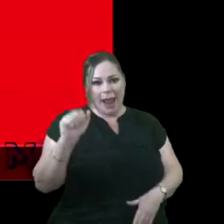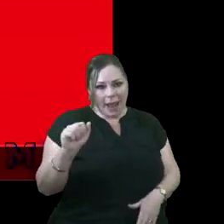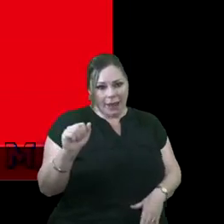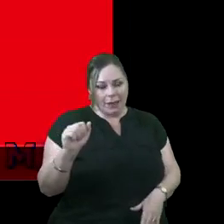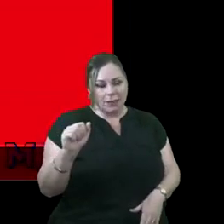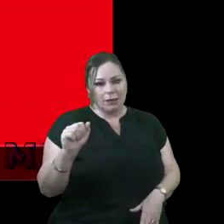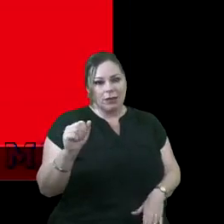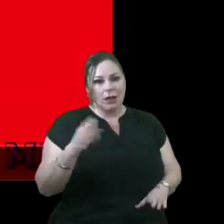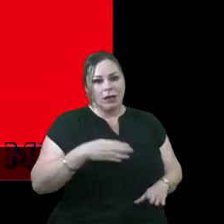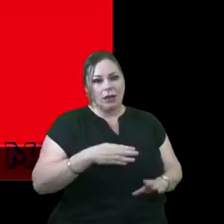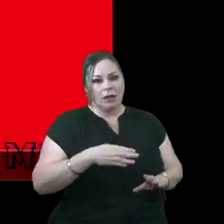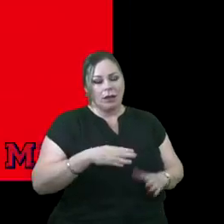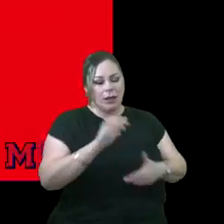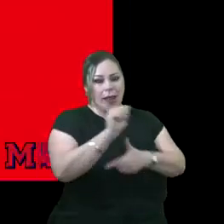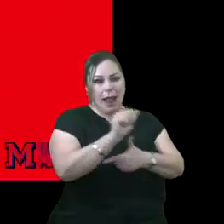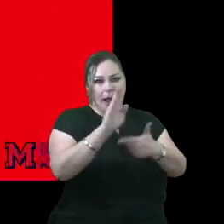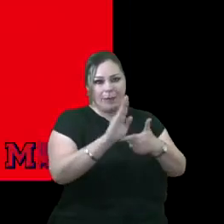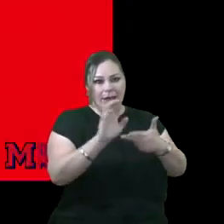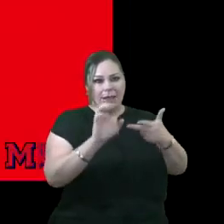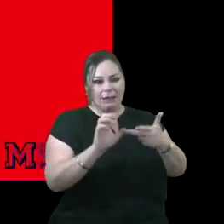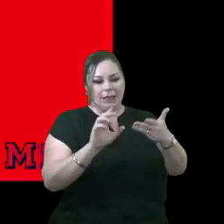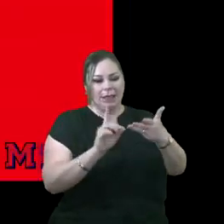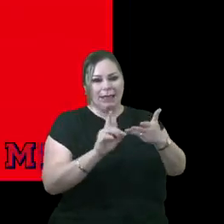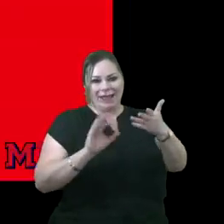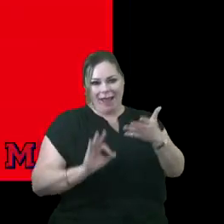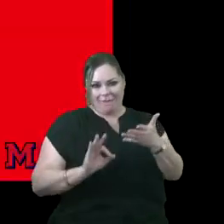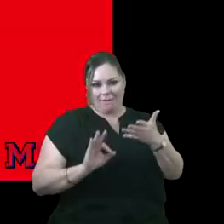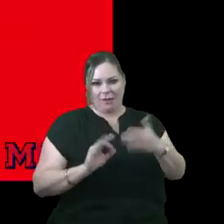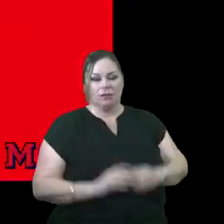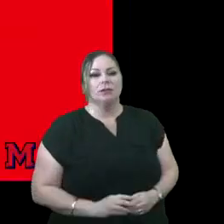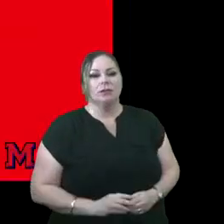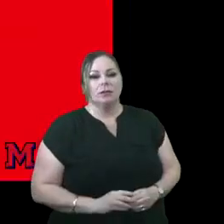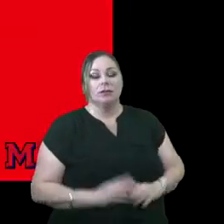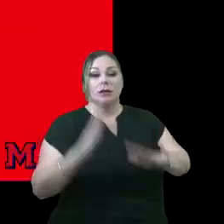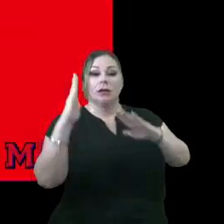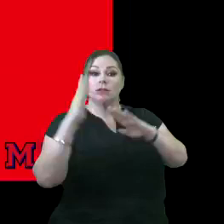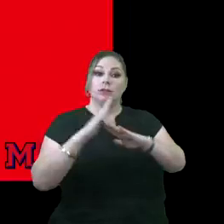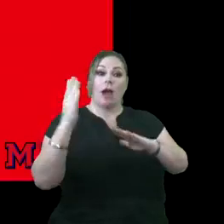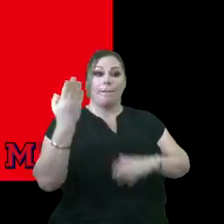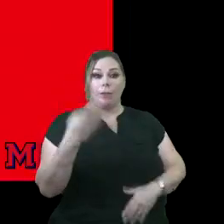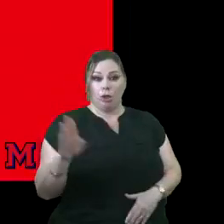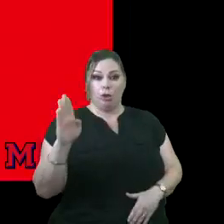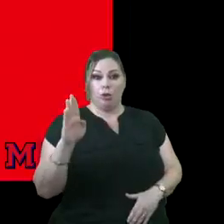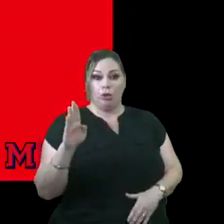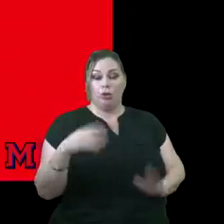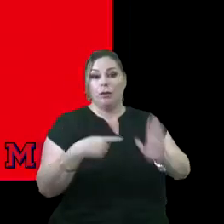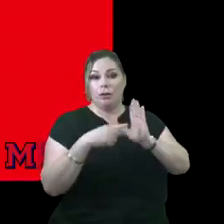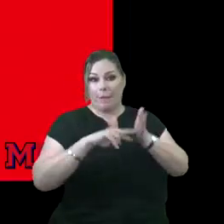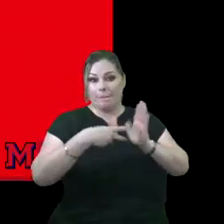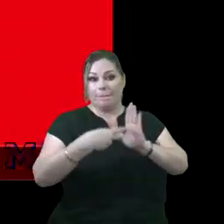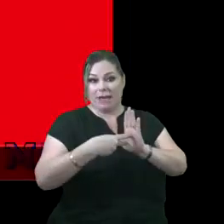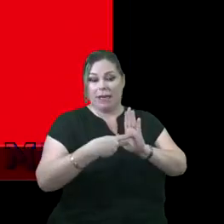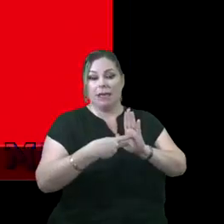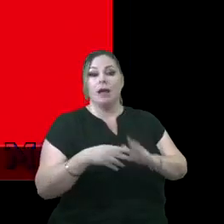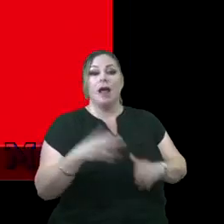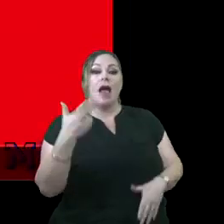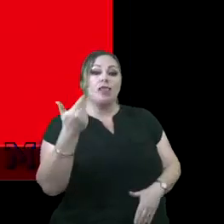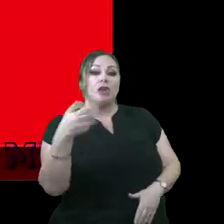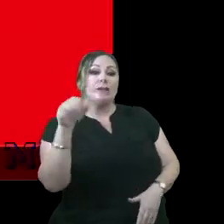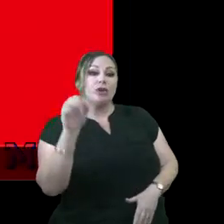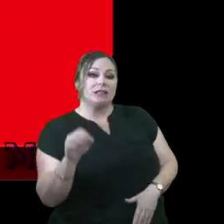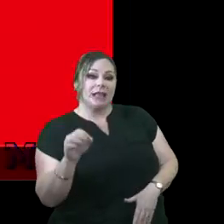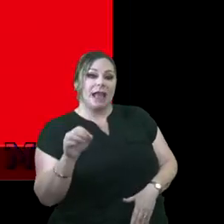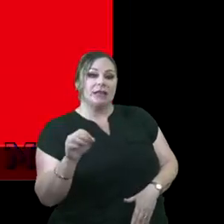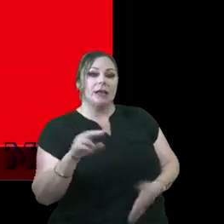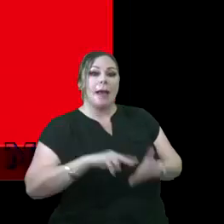through B, C, D, and F rated. Again at the top blue indicates that we have 13%